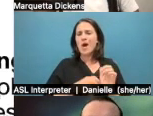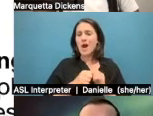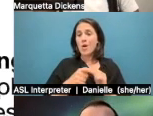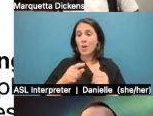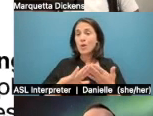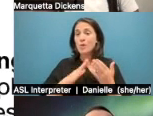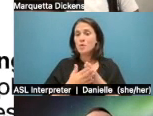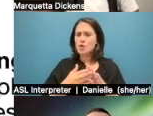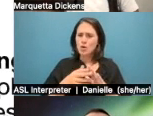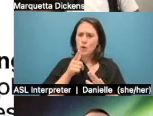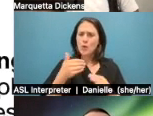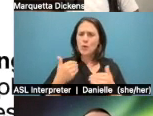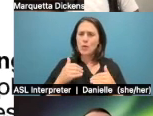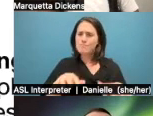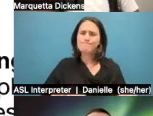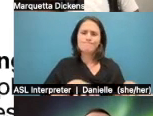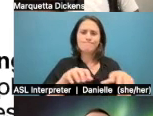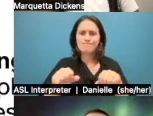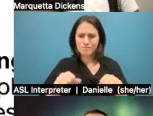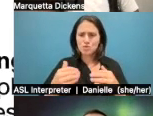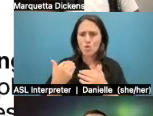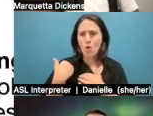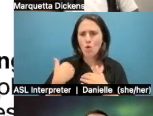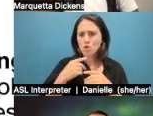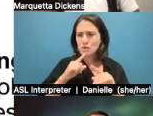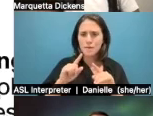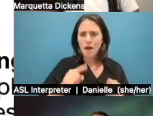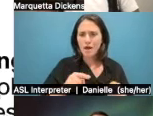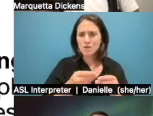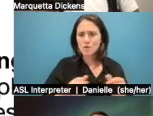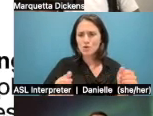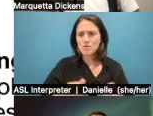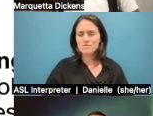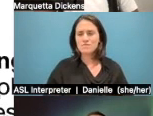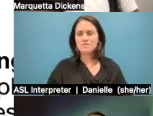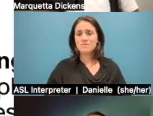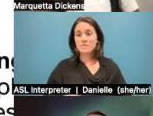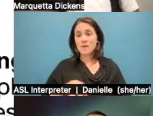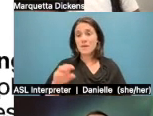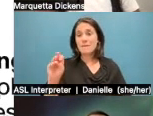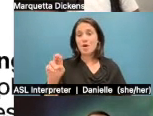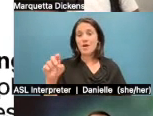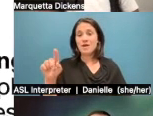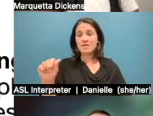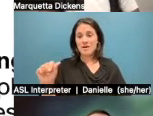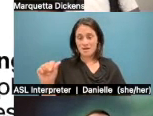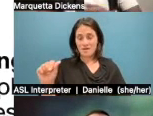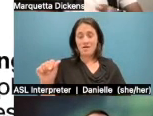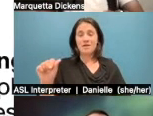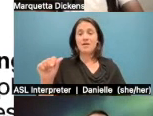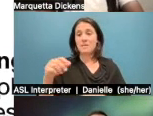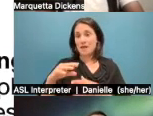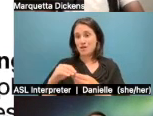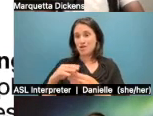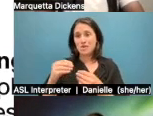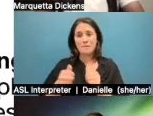like, with their own solutions in their own communities. And like Marquetta mentioned, some of the, some folks aren't actually aware of what they're doing as, as a climate solution.